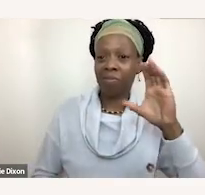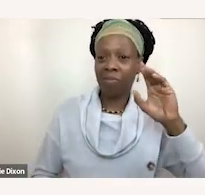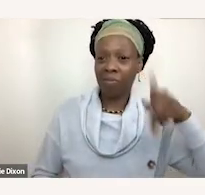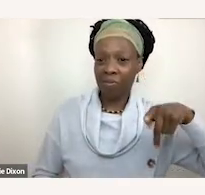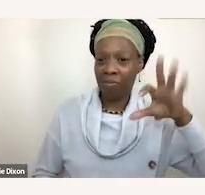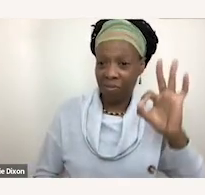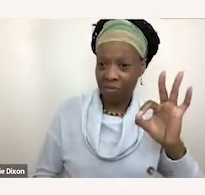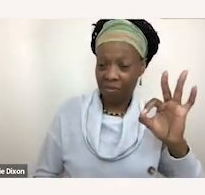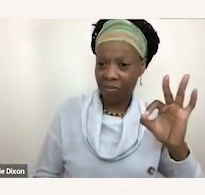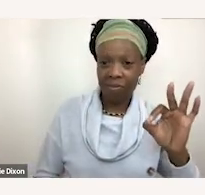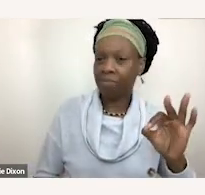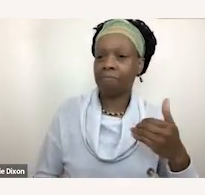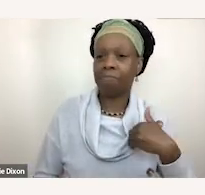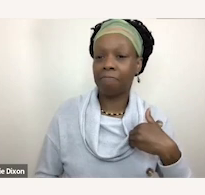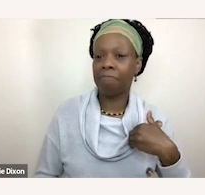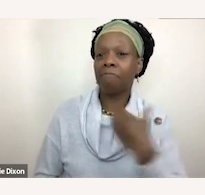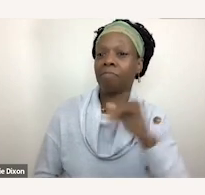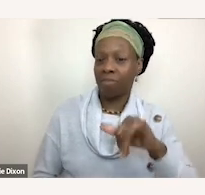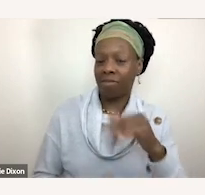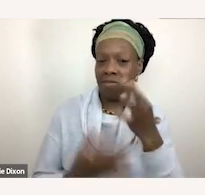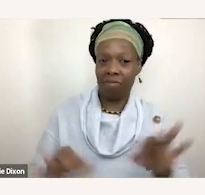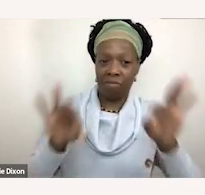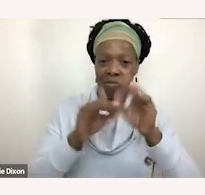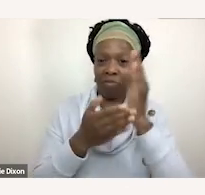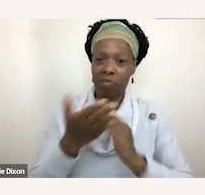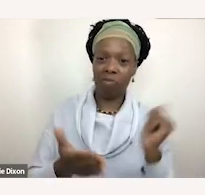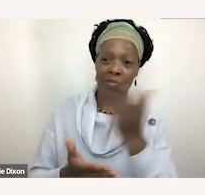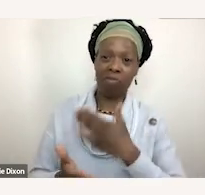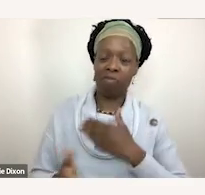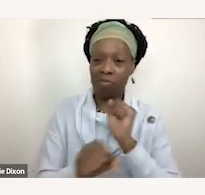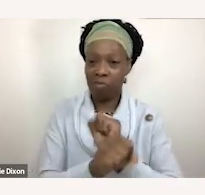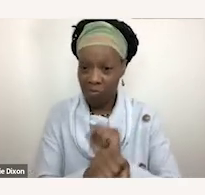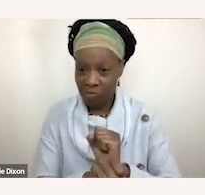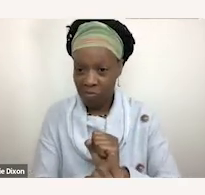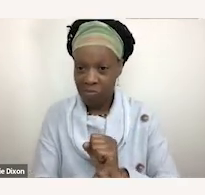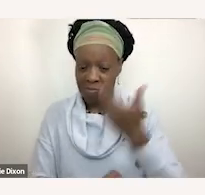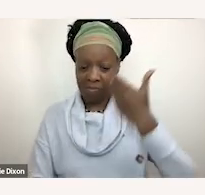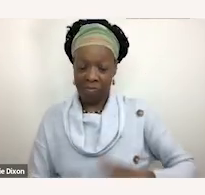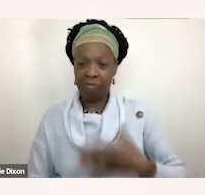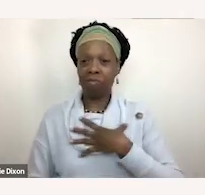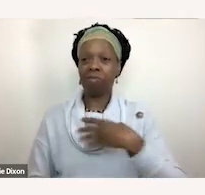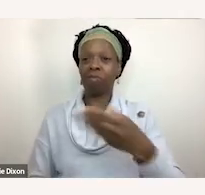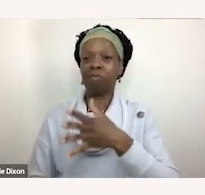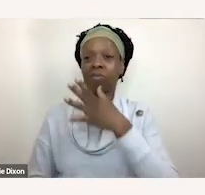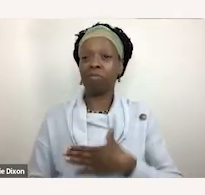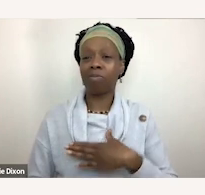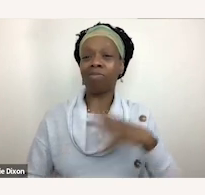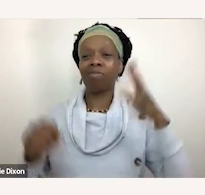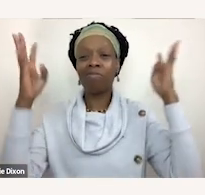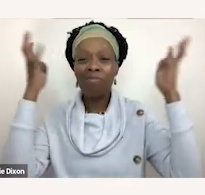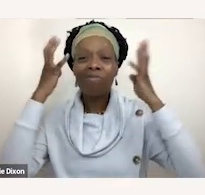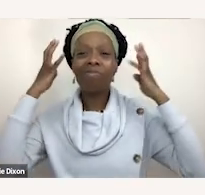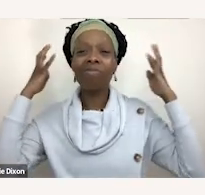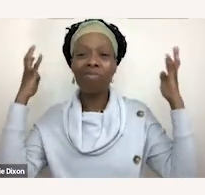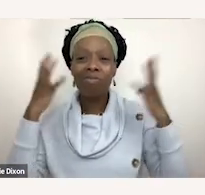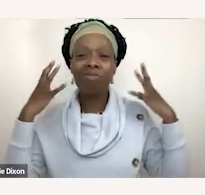comes through in all the work that I do. I'm a white woman with long, curly brown hair. I'm wearing a green